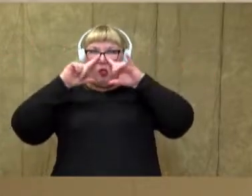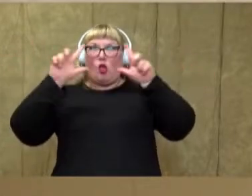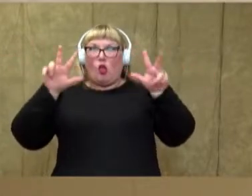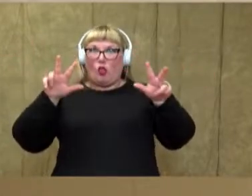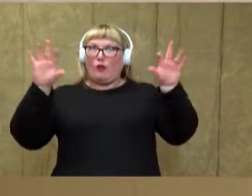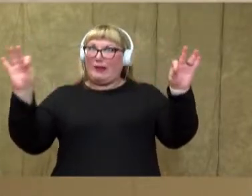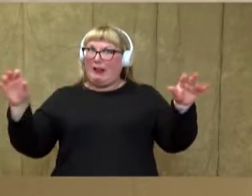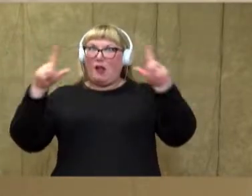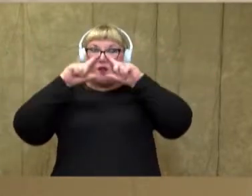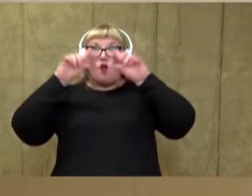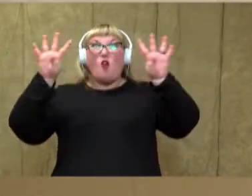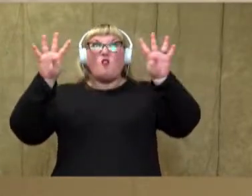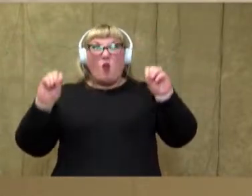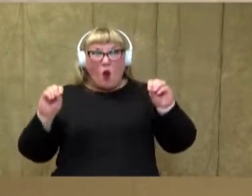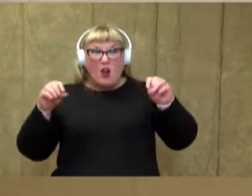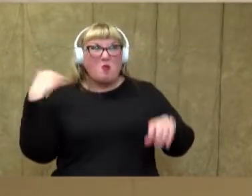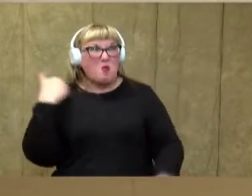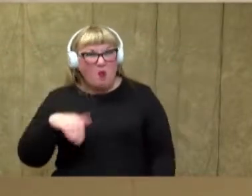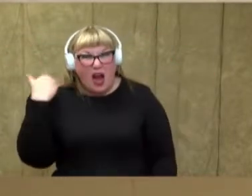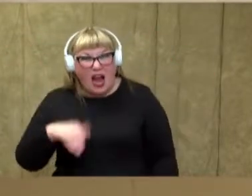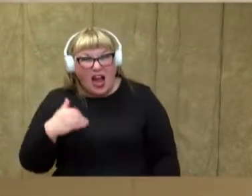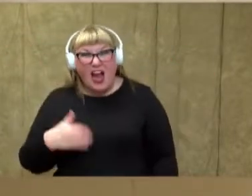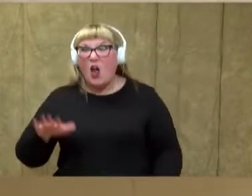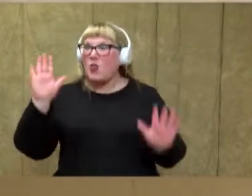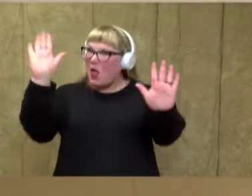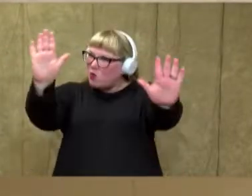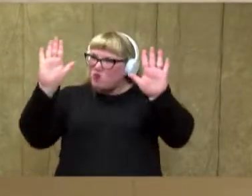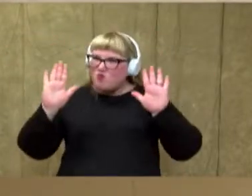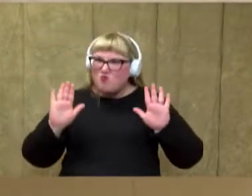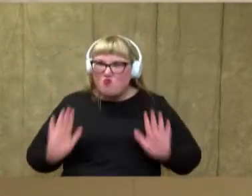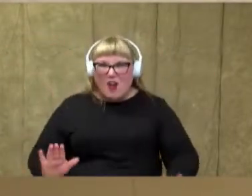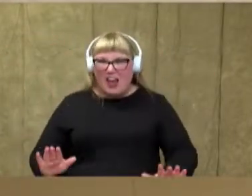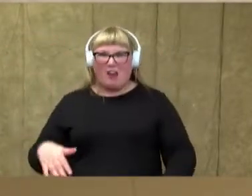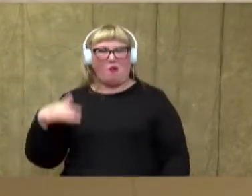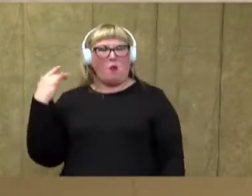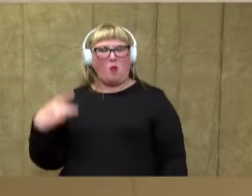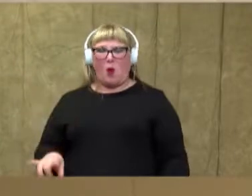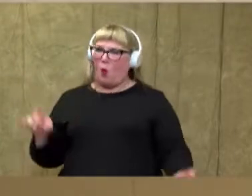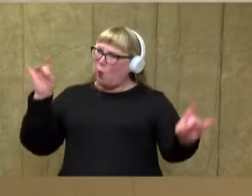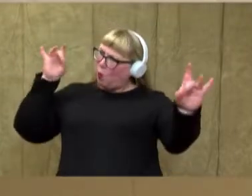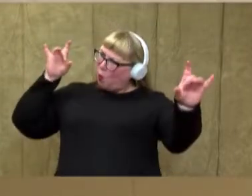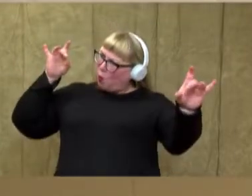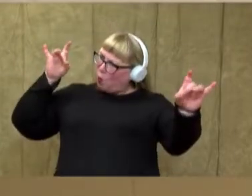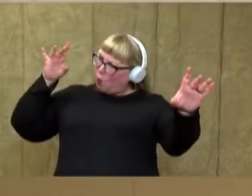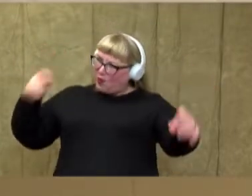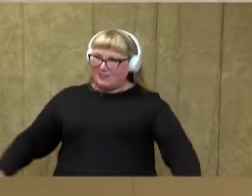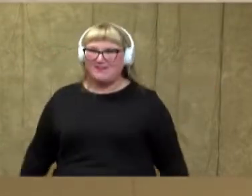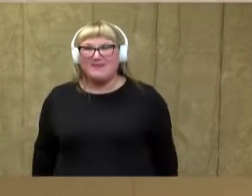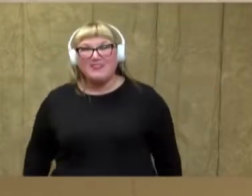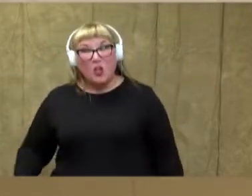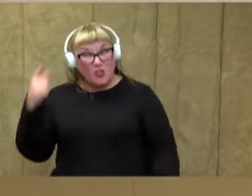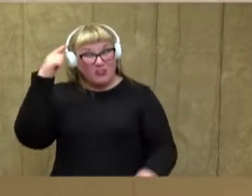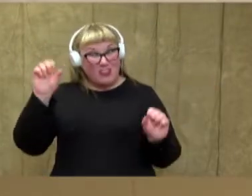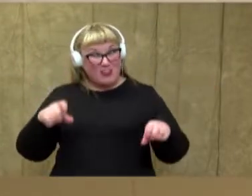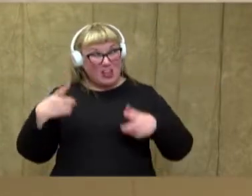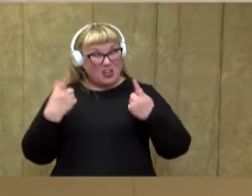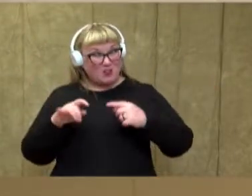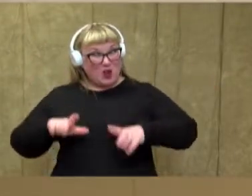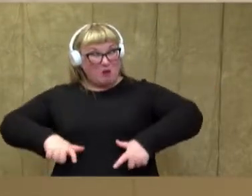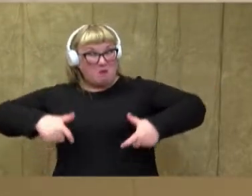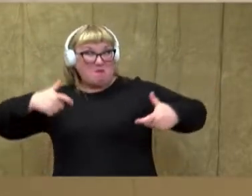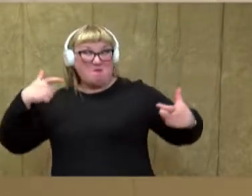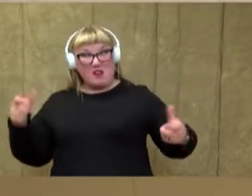39, 40. That was excellent. Do you think you could try a bigger number? Okay,